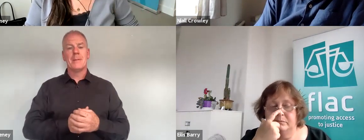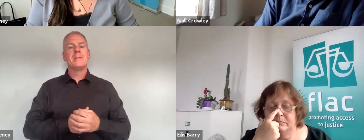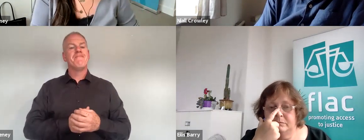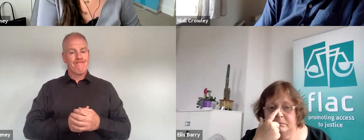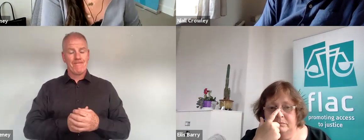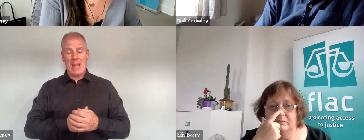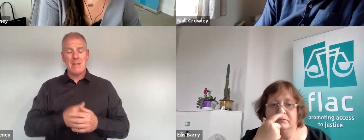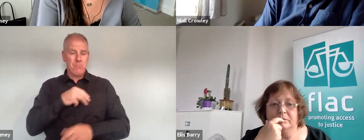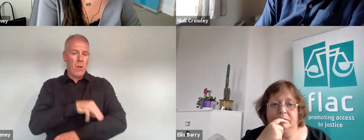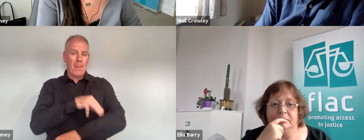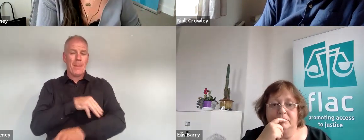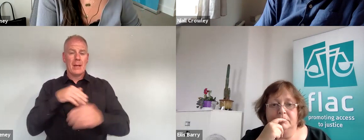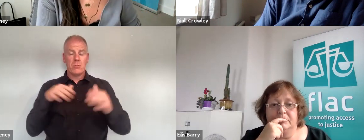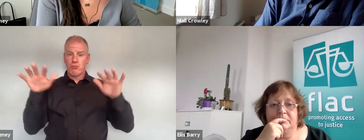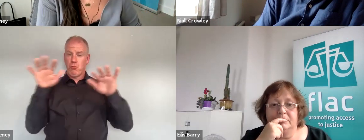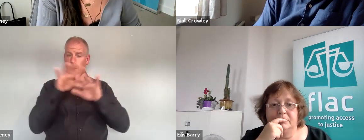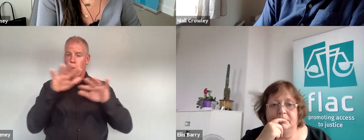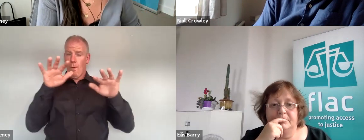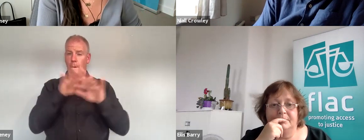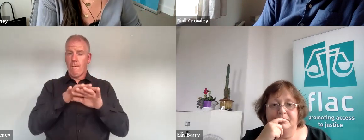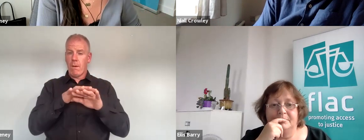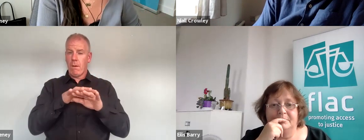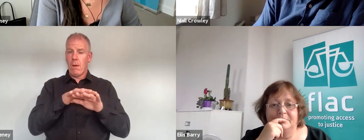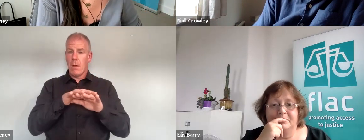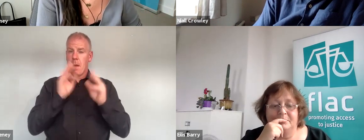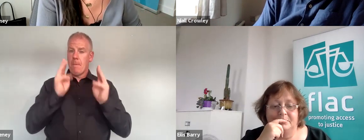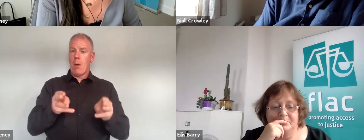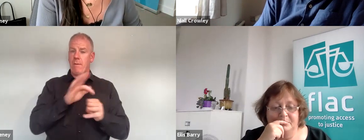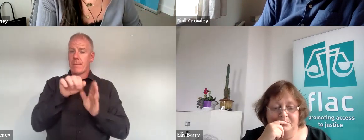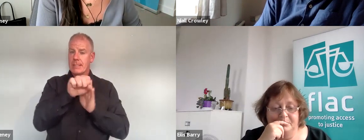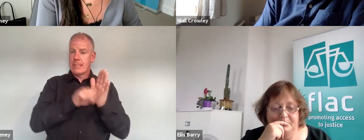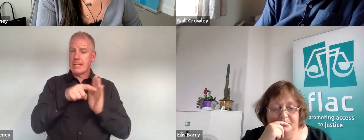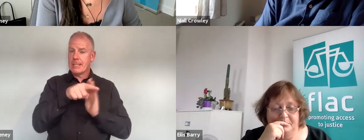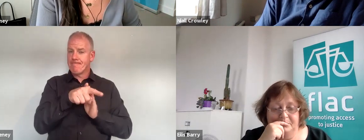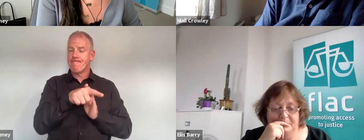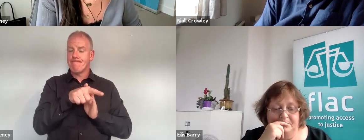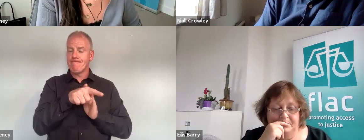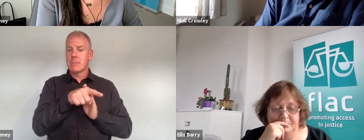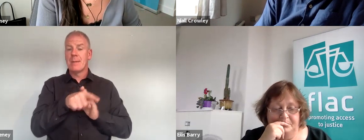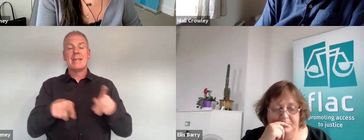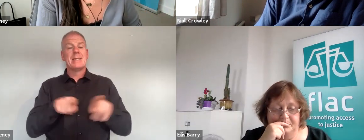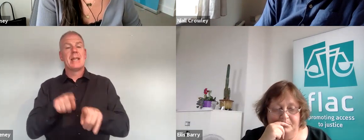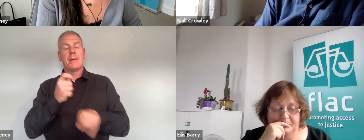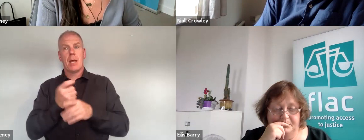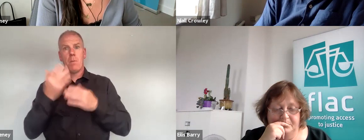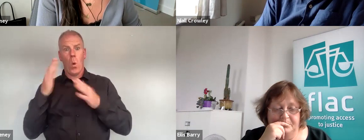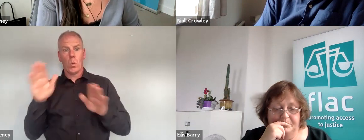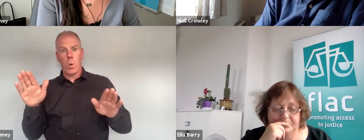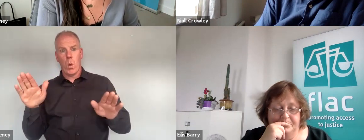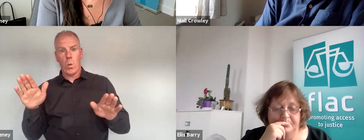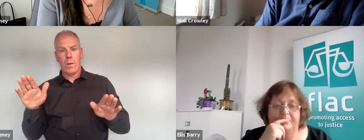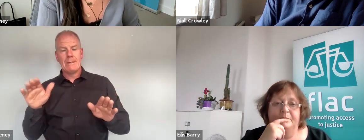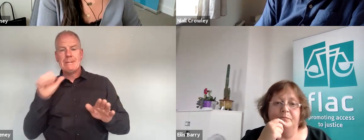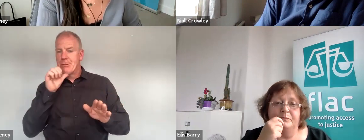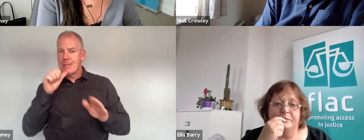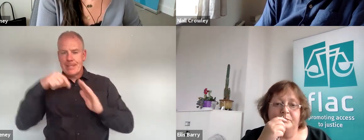has been problematic there's been a blurring of lines in state powers but it also exposed the lack